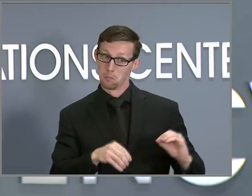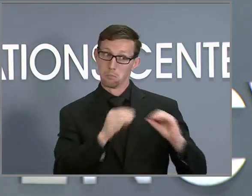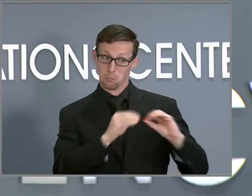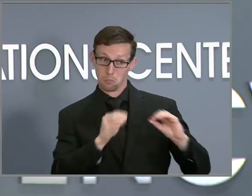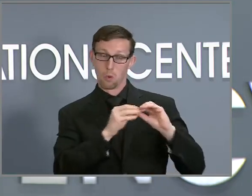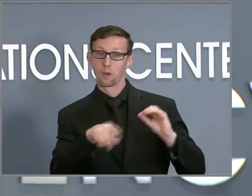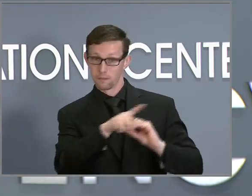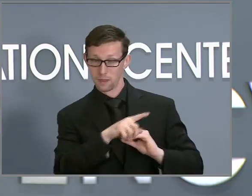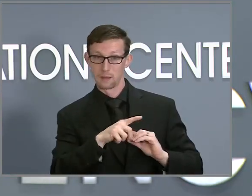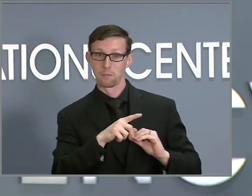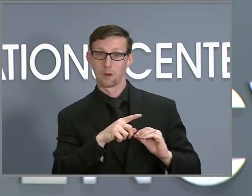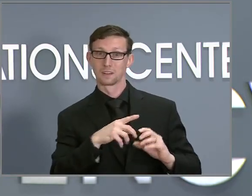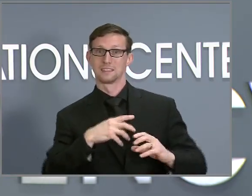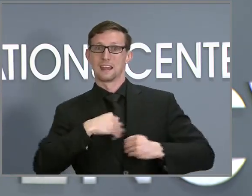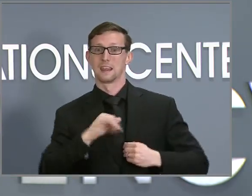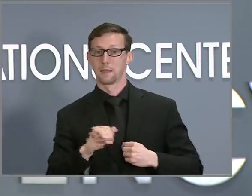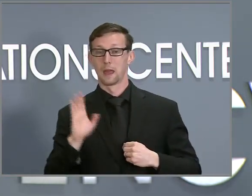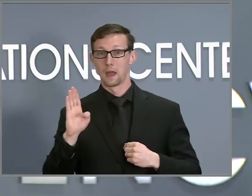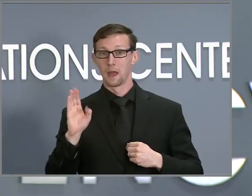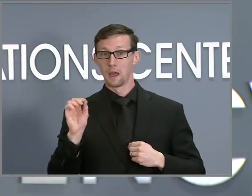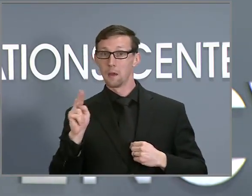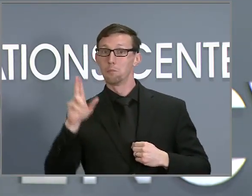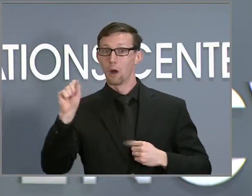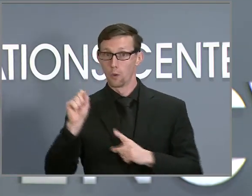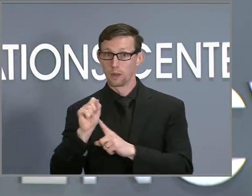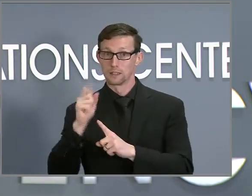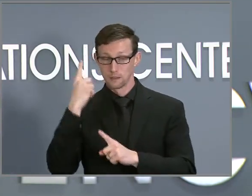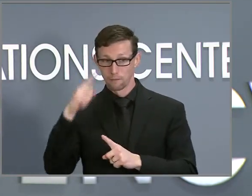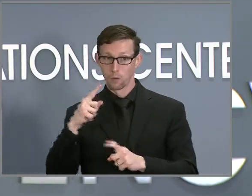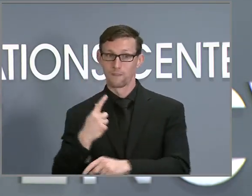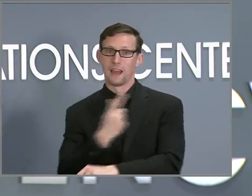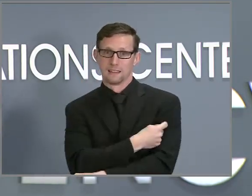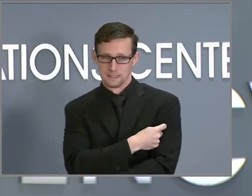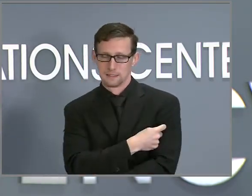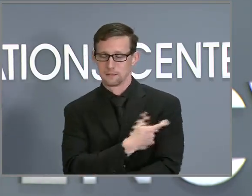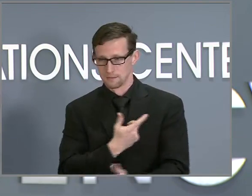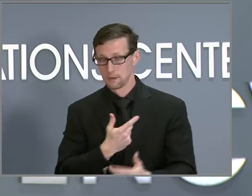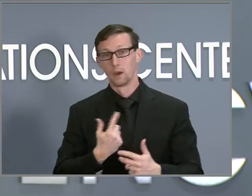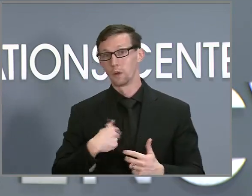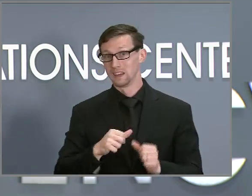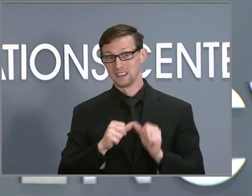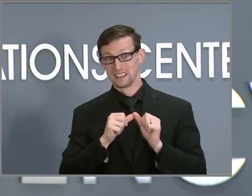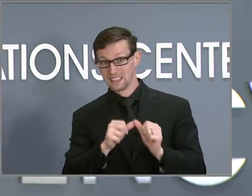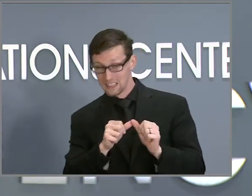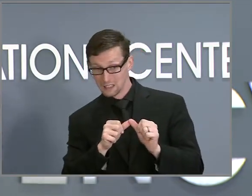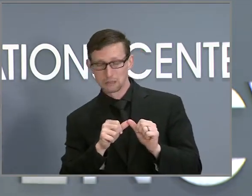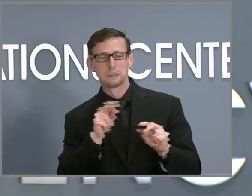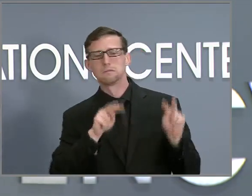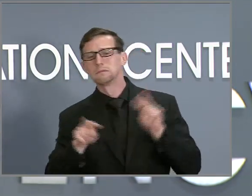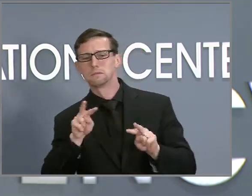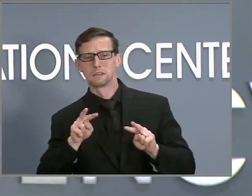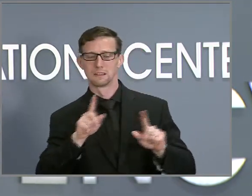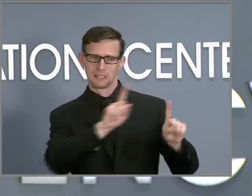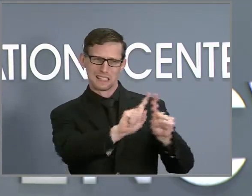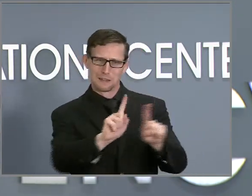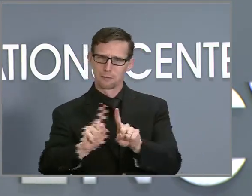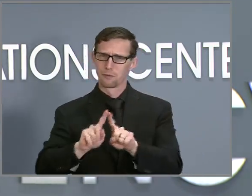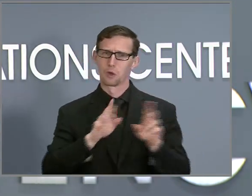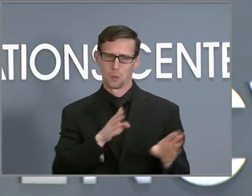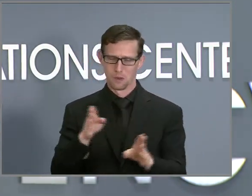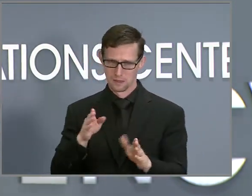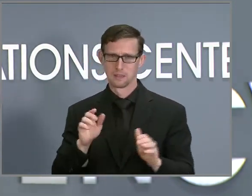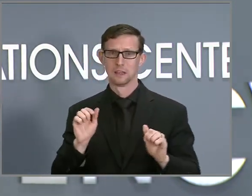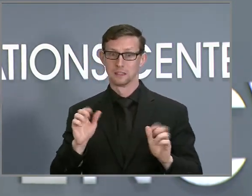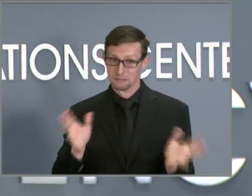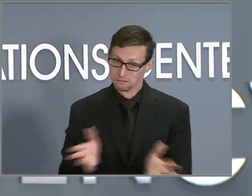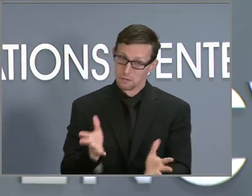the the bonus in order to get vaccinated. So we're going to continue to look at all ways to get more people